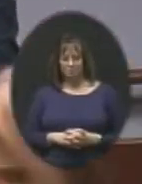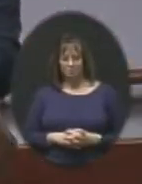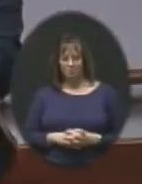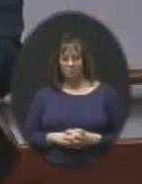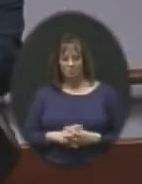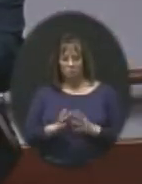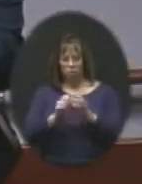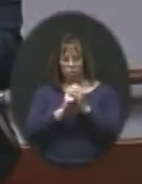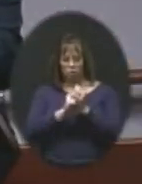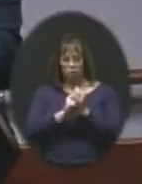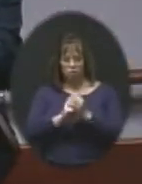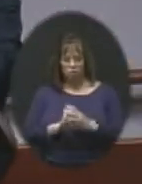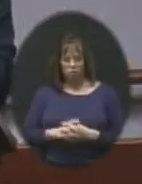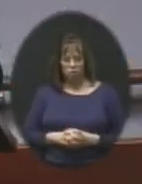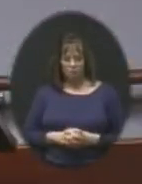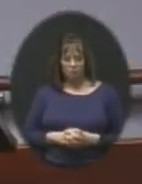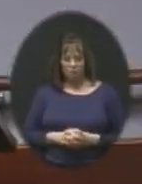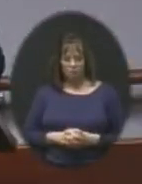Congratulations.